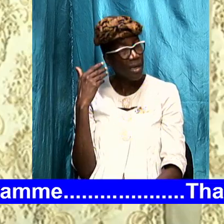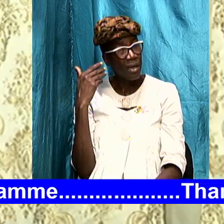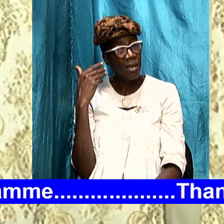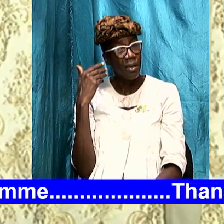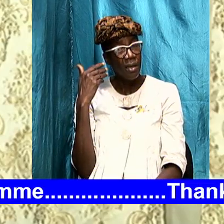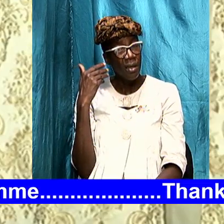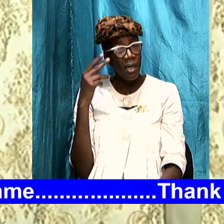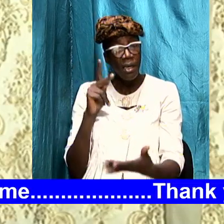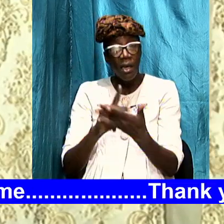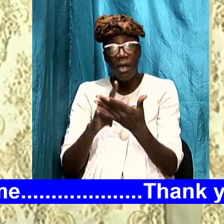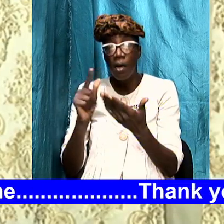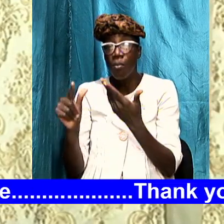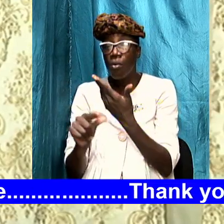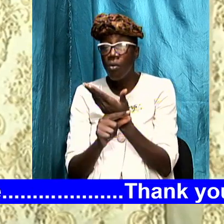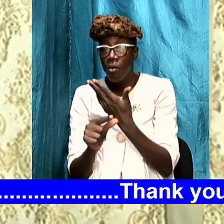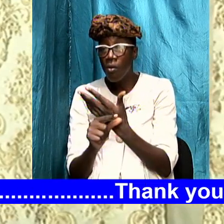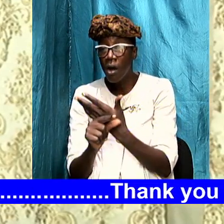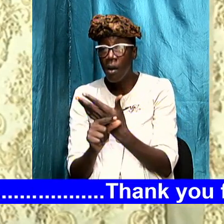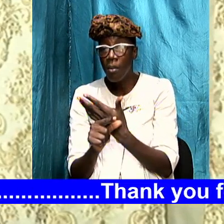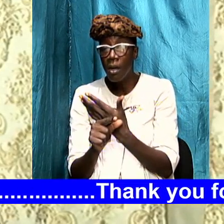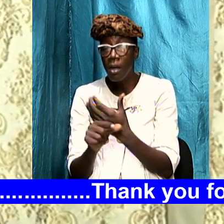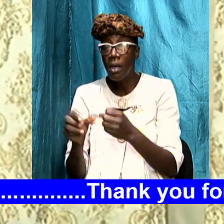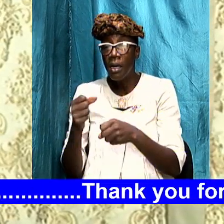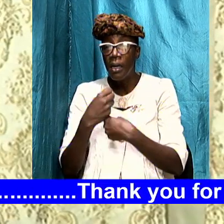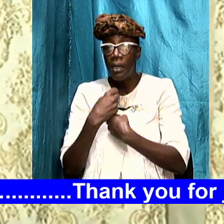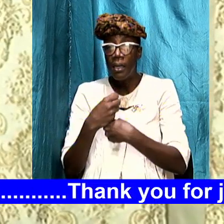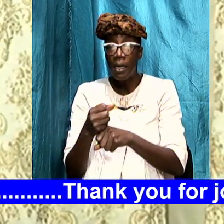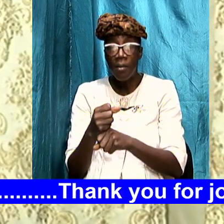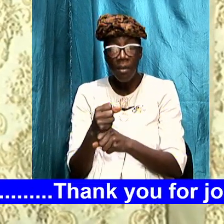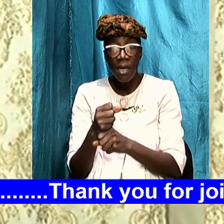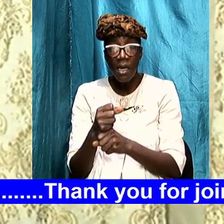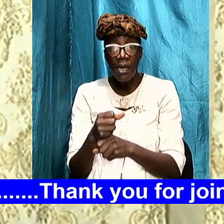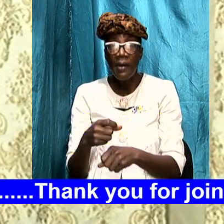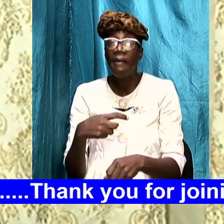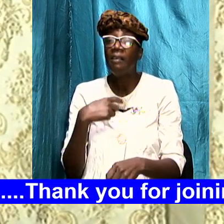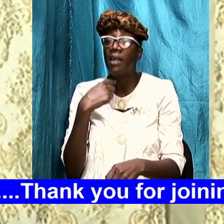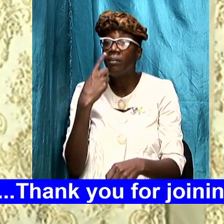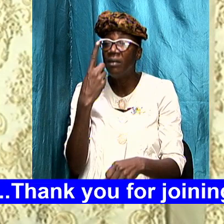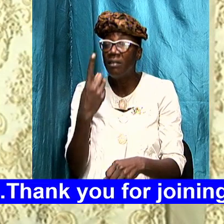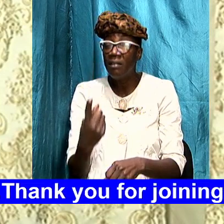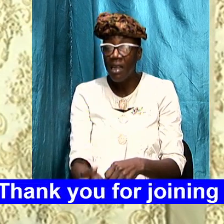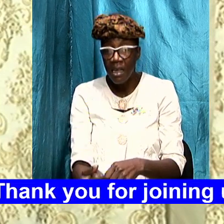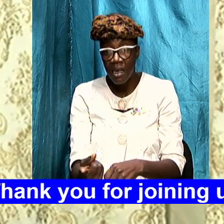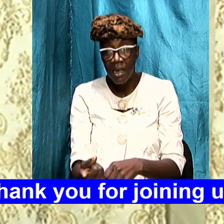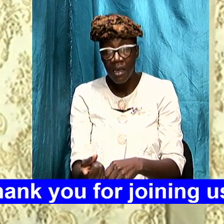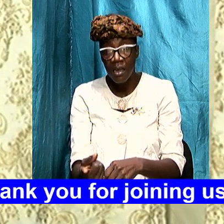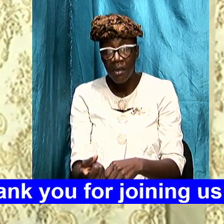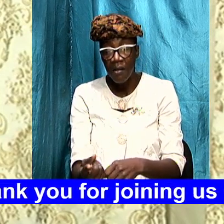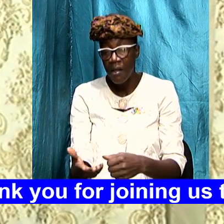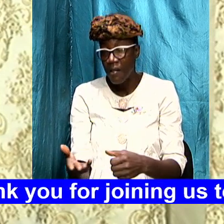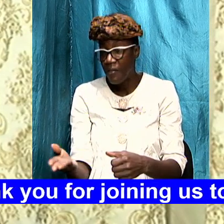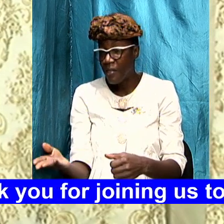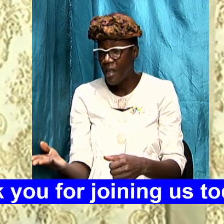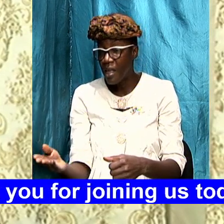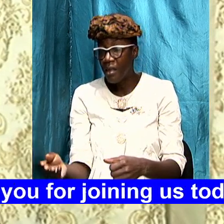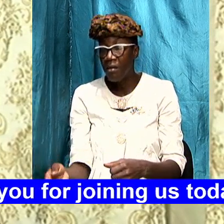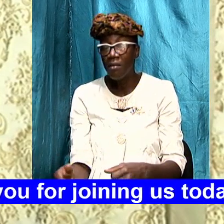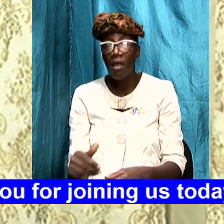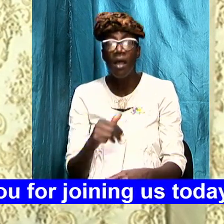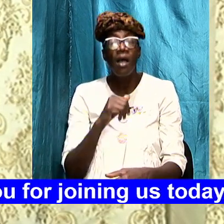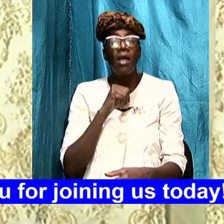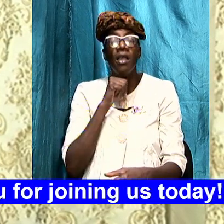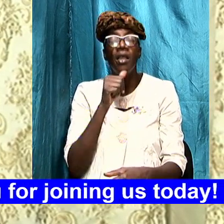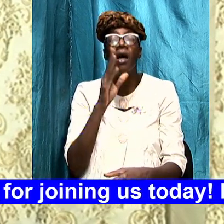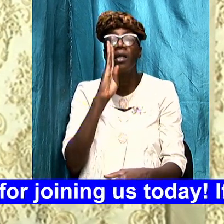their program they have made the profound statements that things will not be